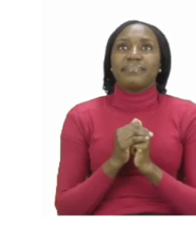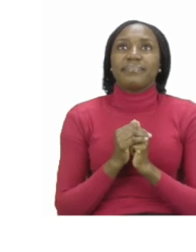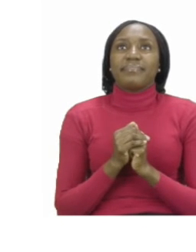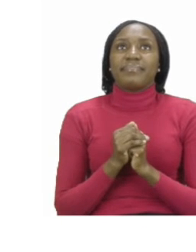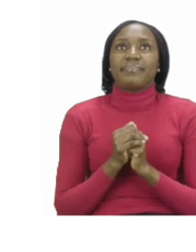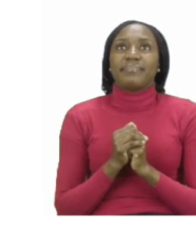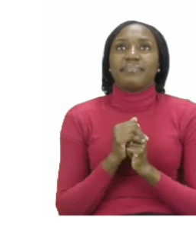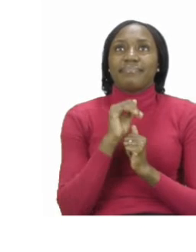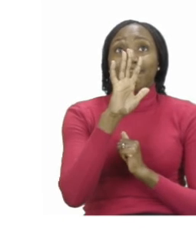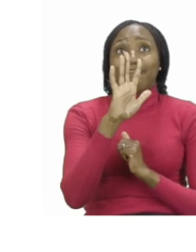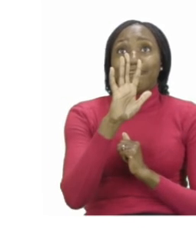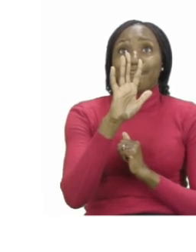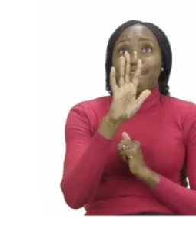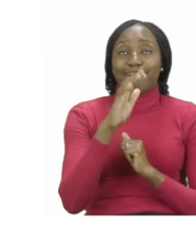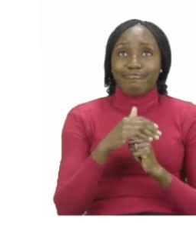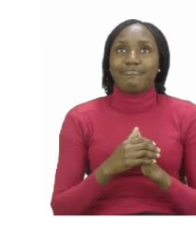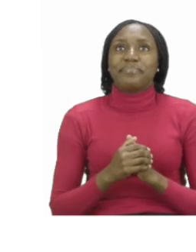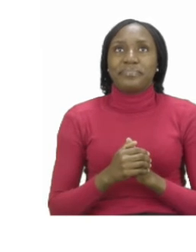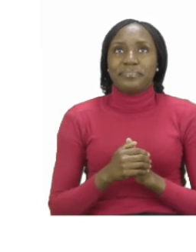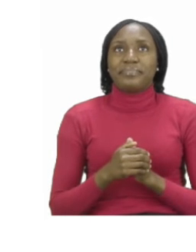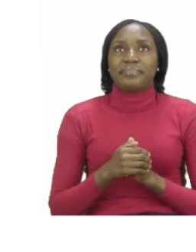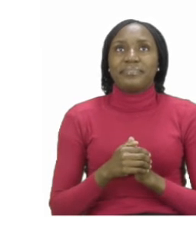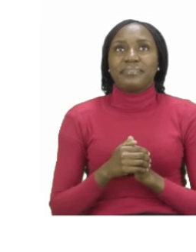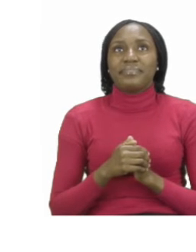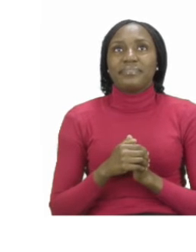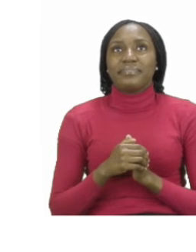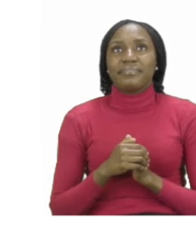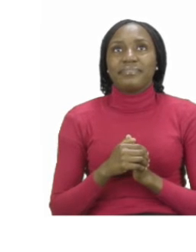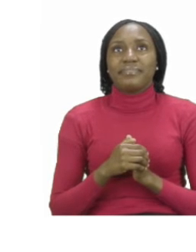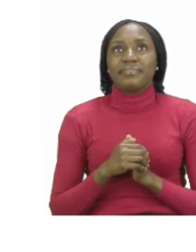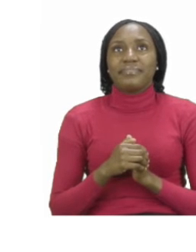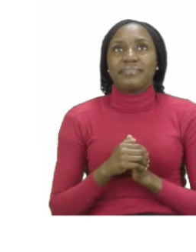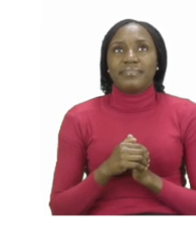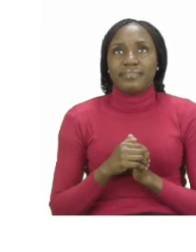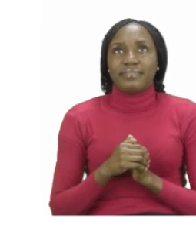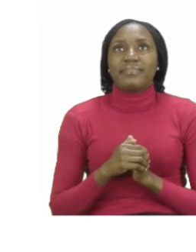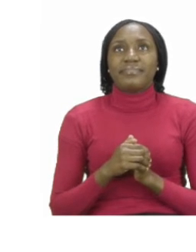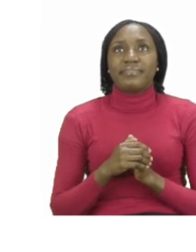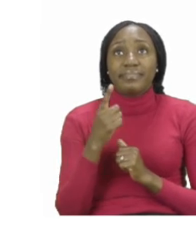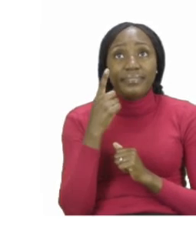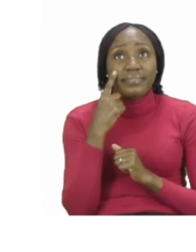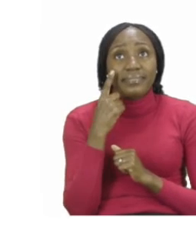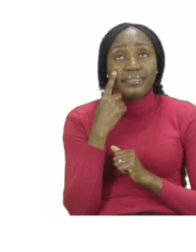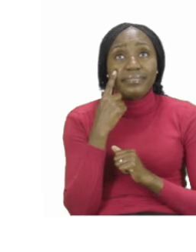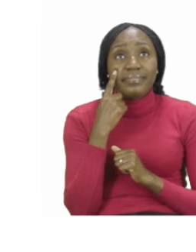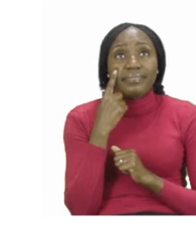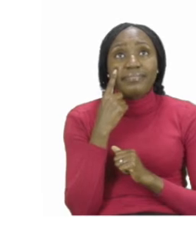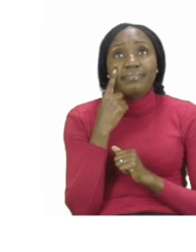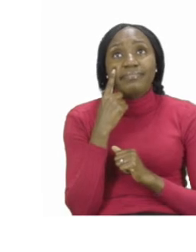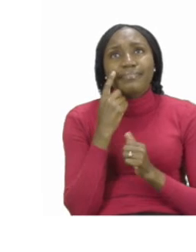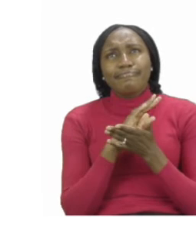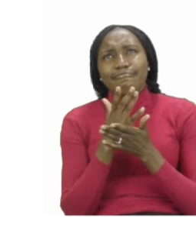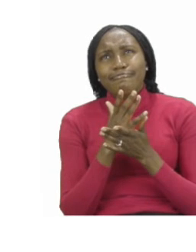five. Now here on page five, you will see some pictures